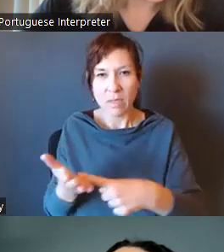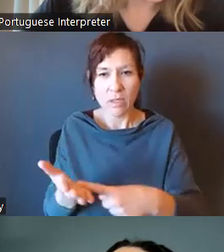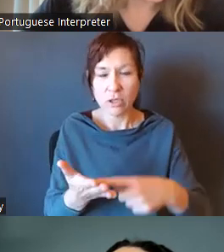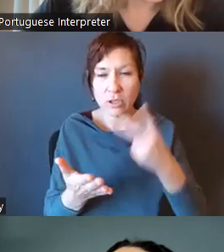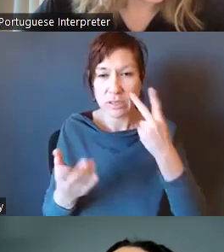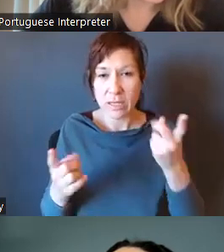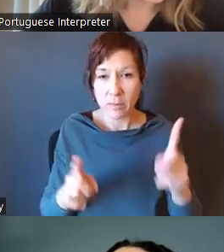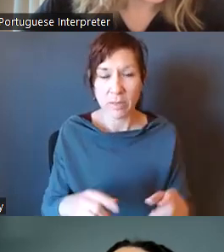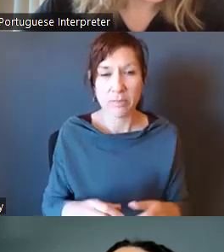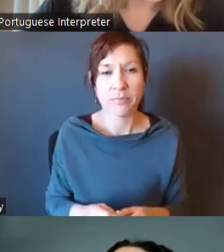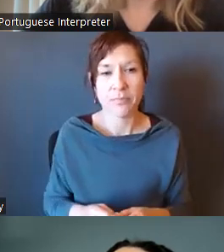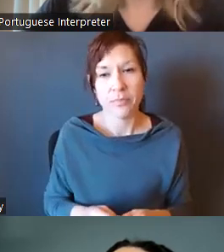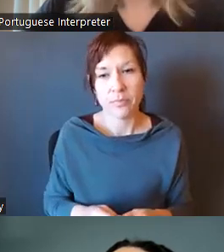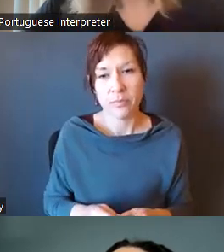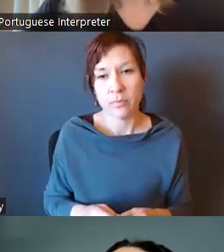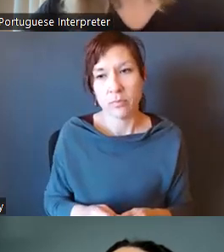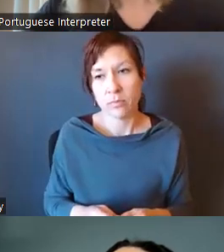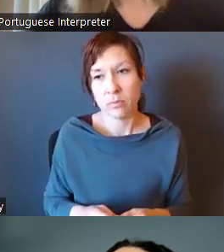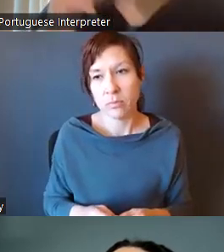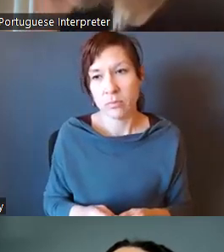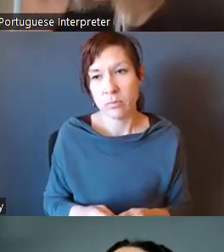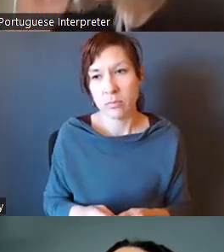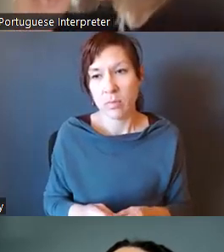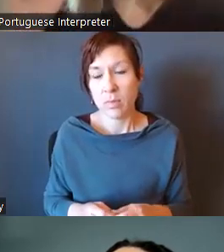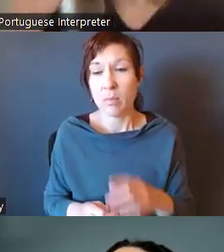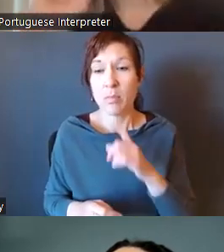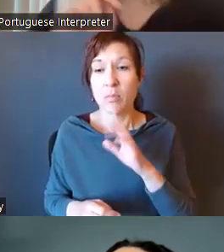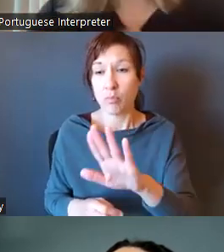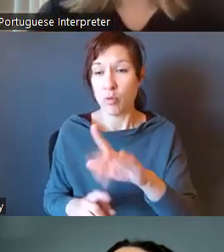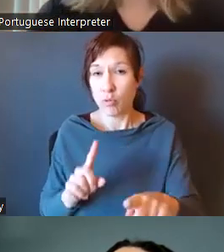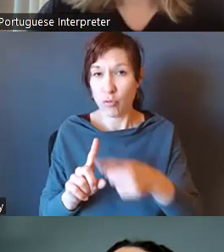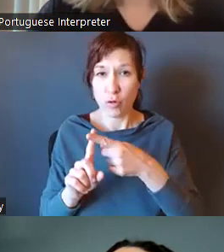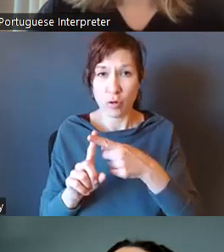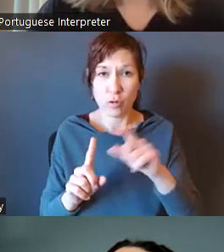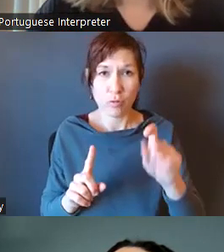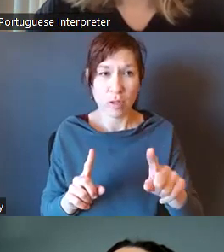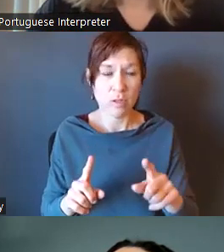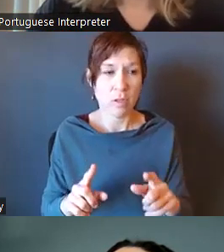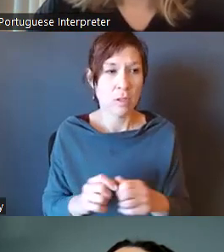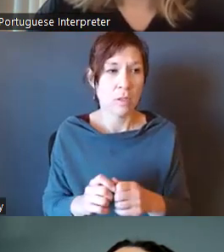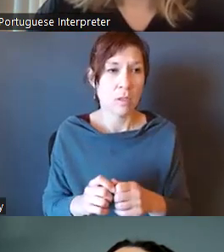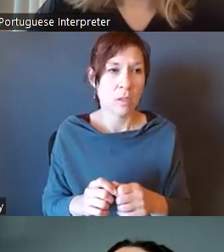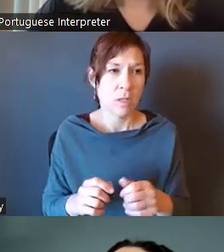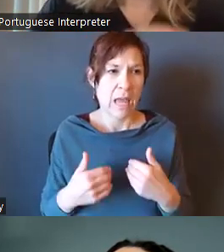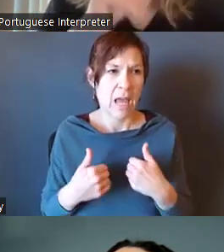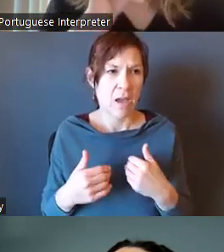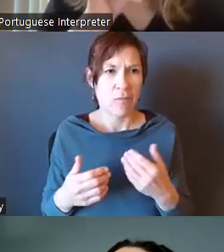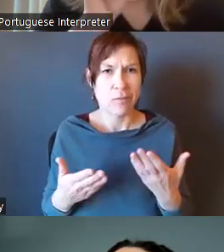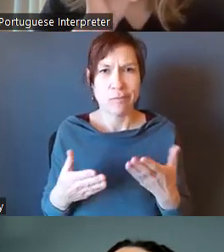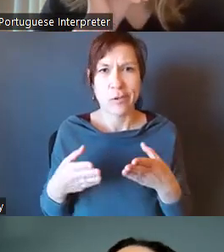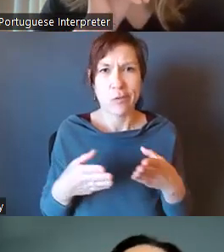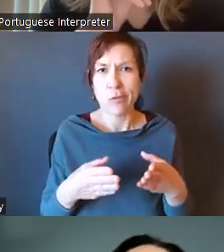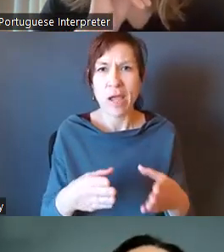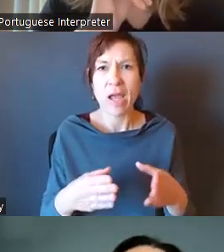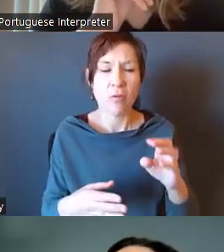And with regard to your first question, which was that could we have some mechanism with the EJ